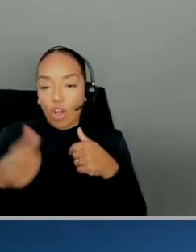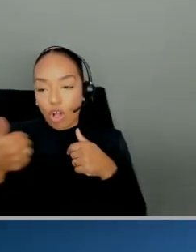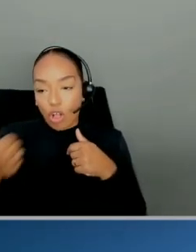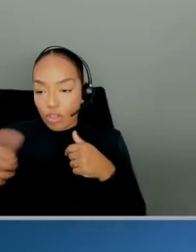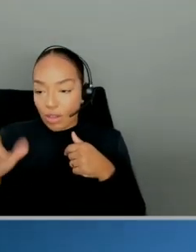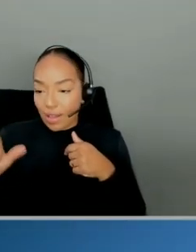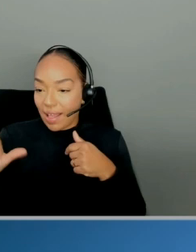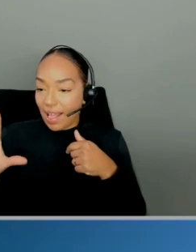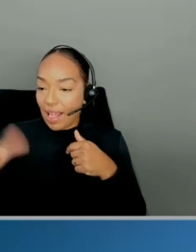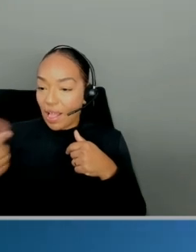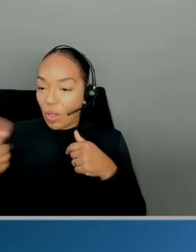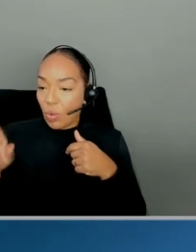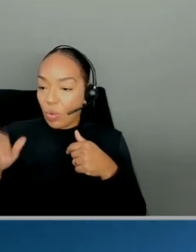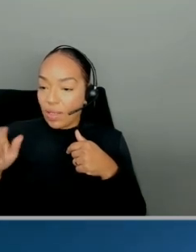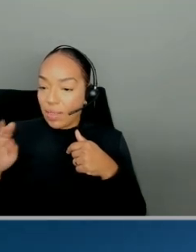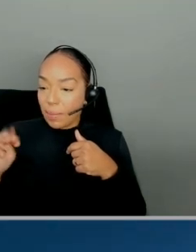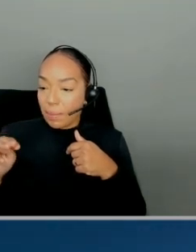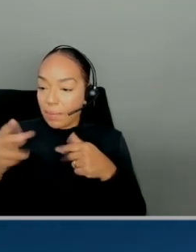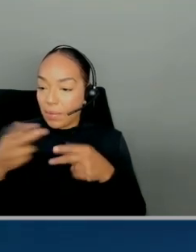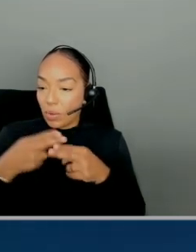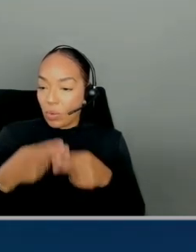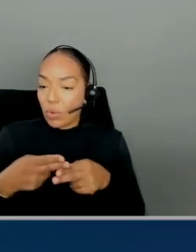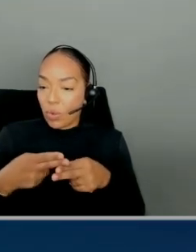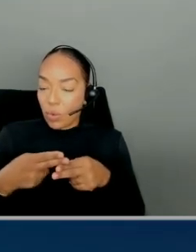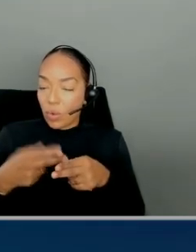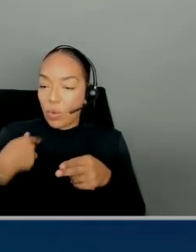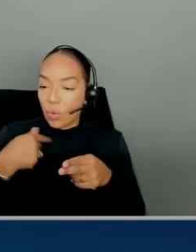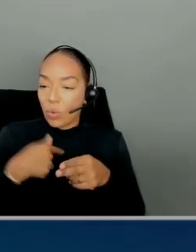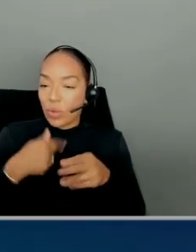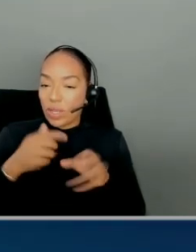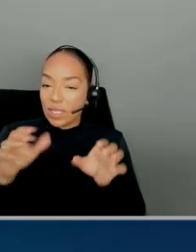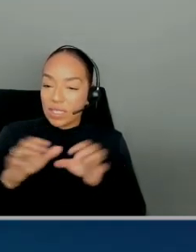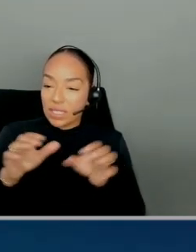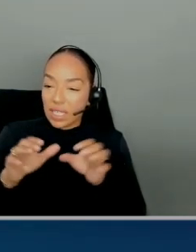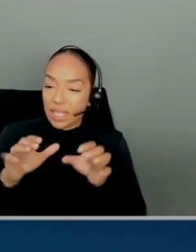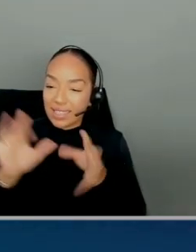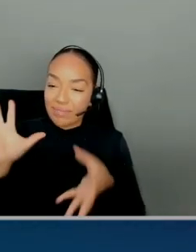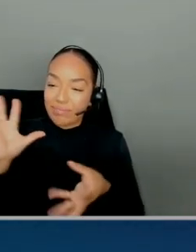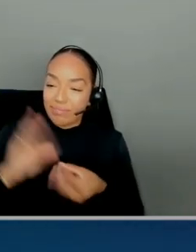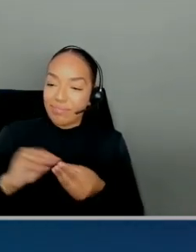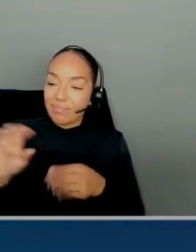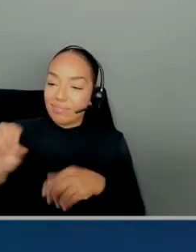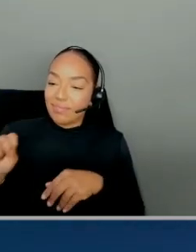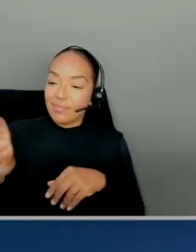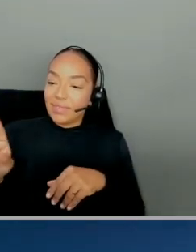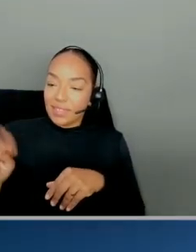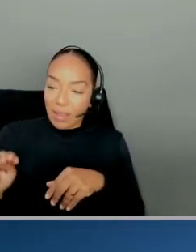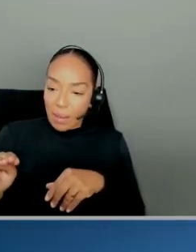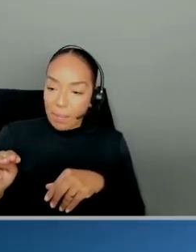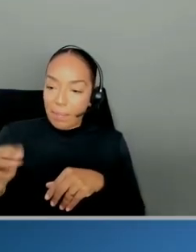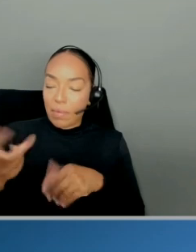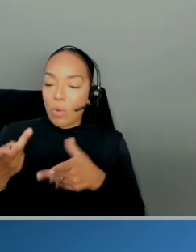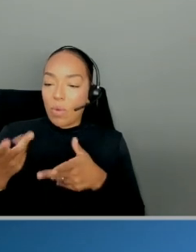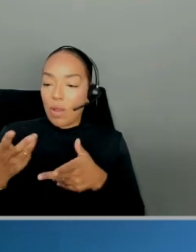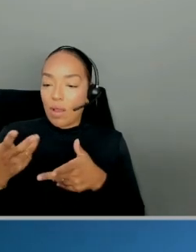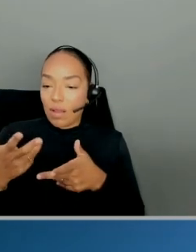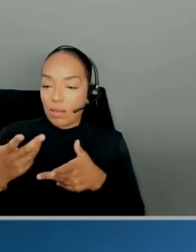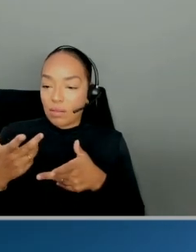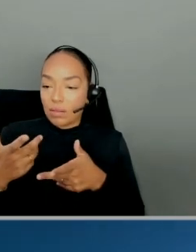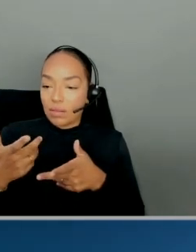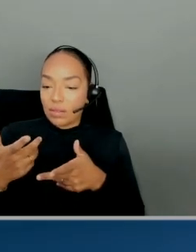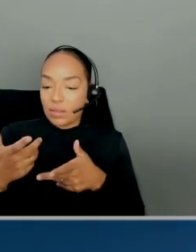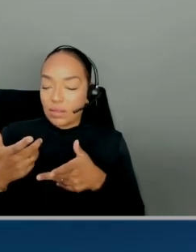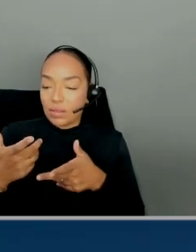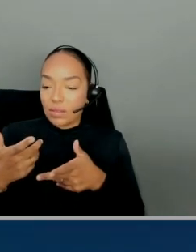aggregation pushdown, where we do the sum and the count earlier